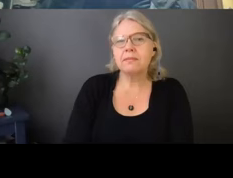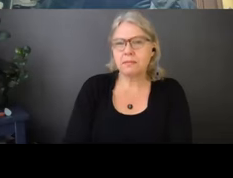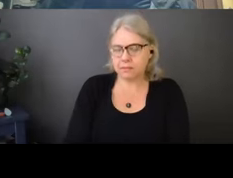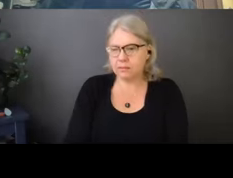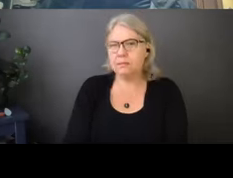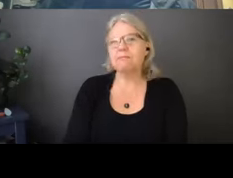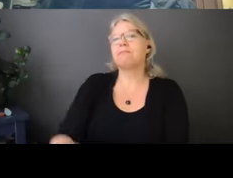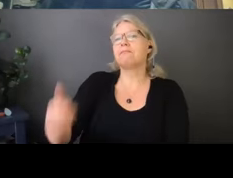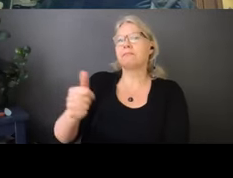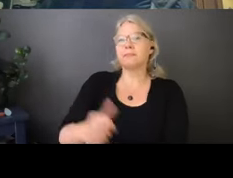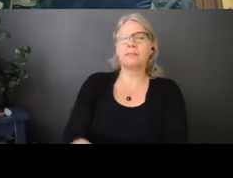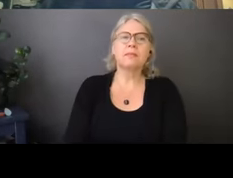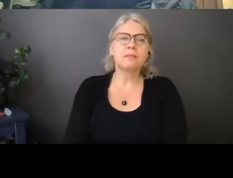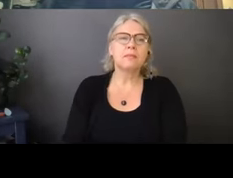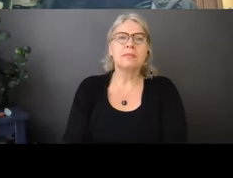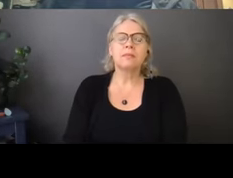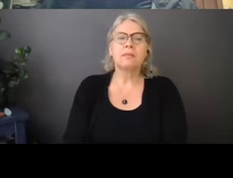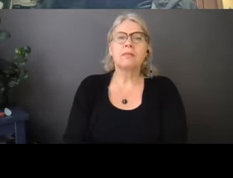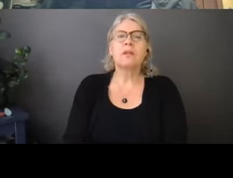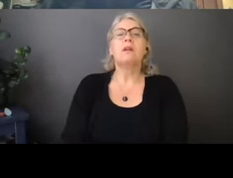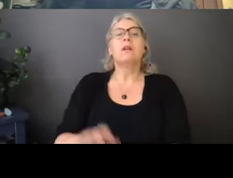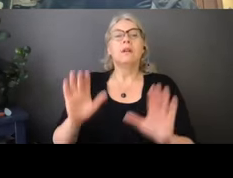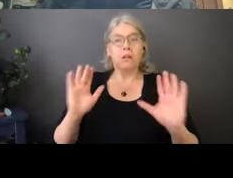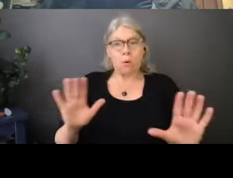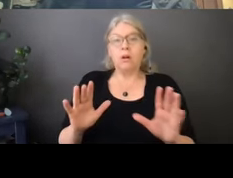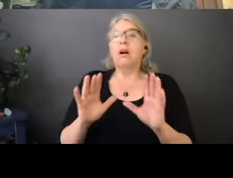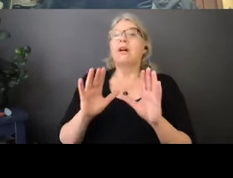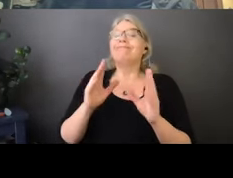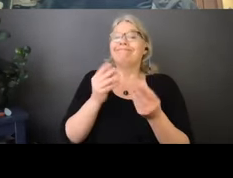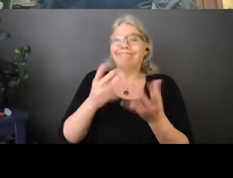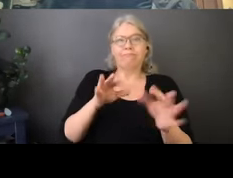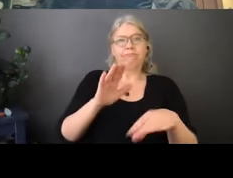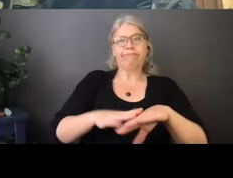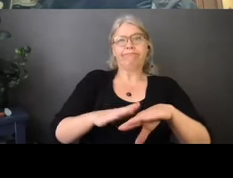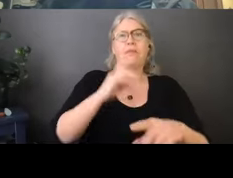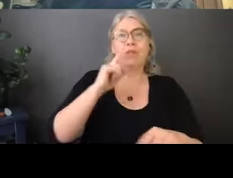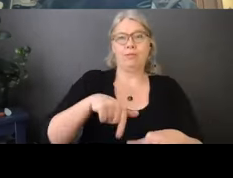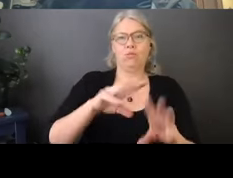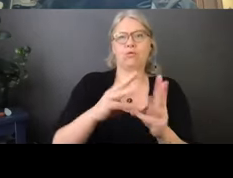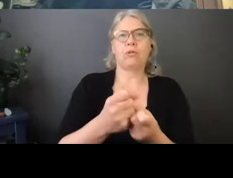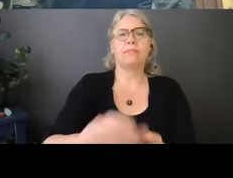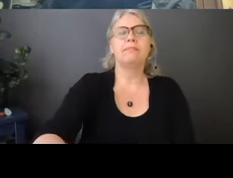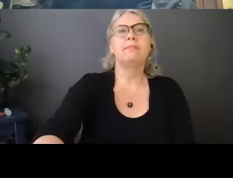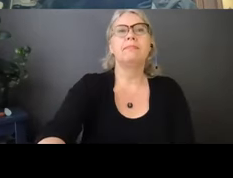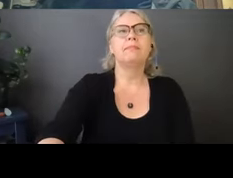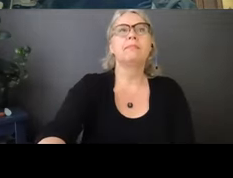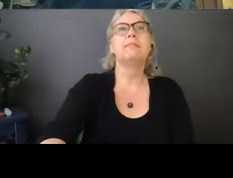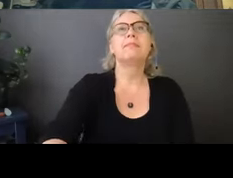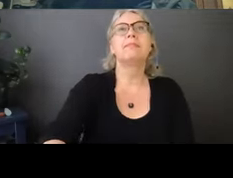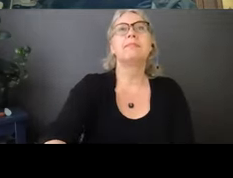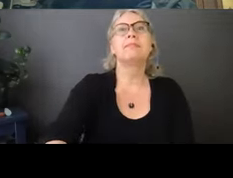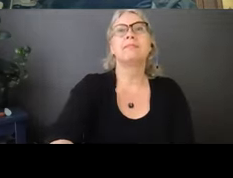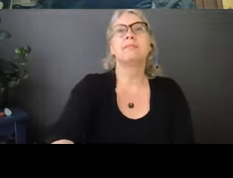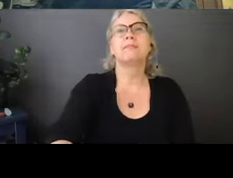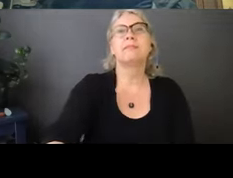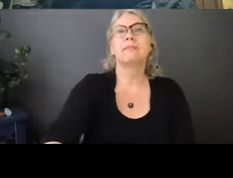Excellent. So workshop guidelines. We will be recording the Zoom workshop and the questions and